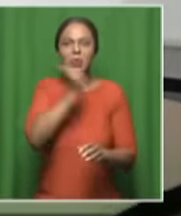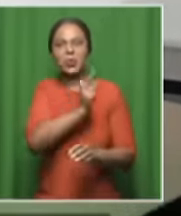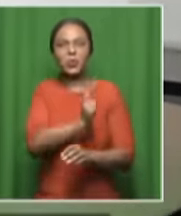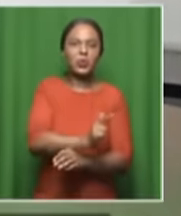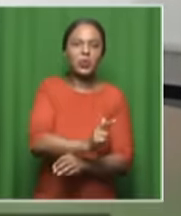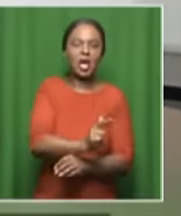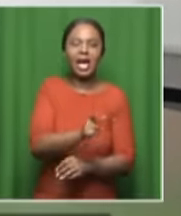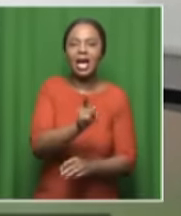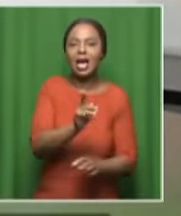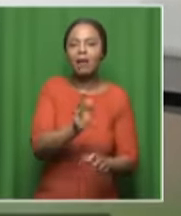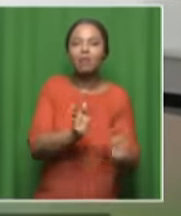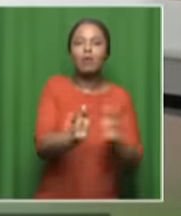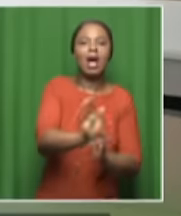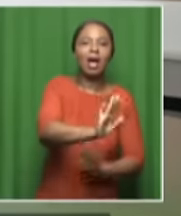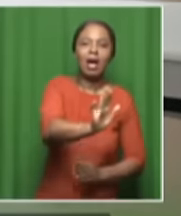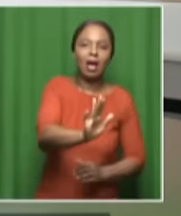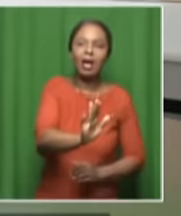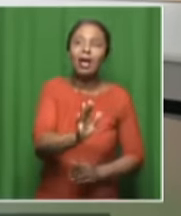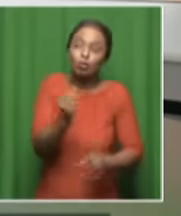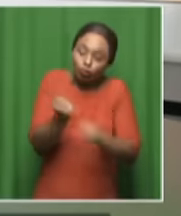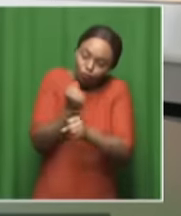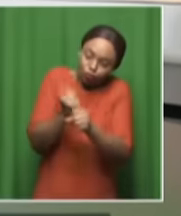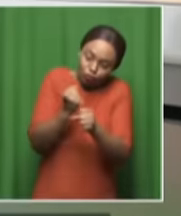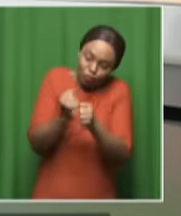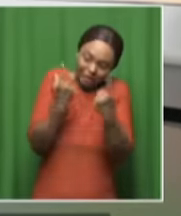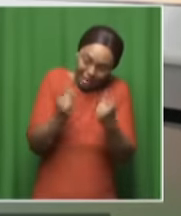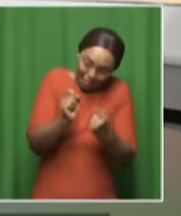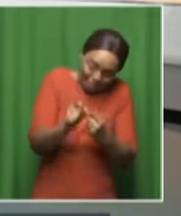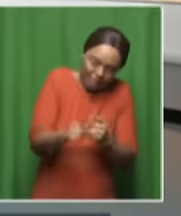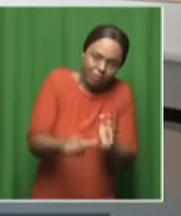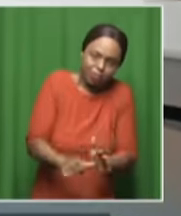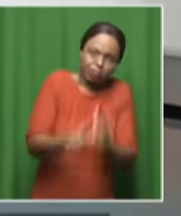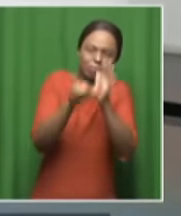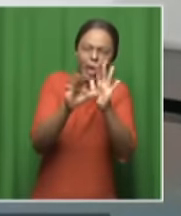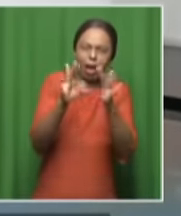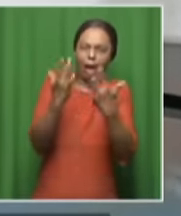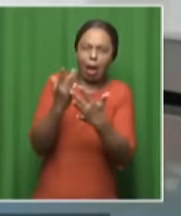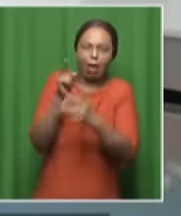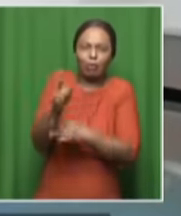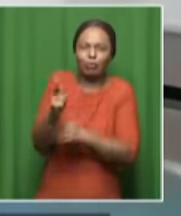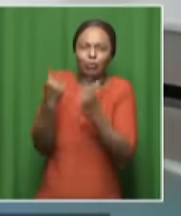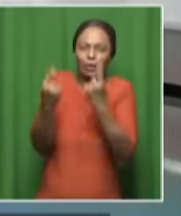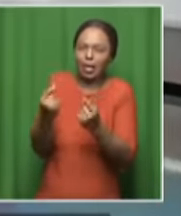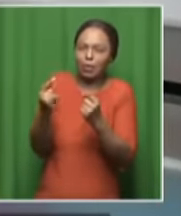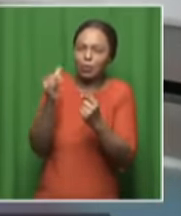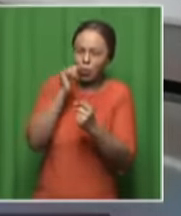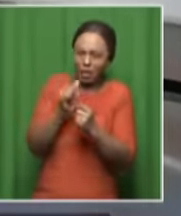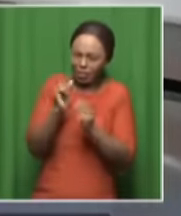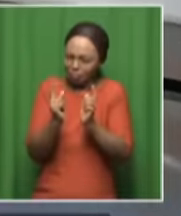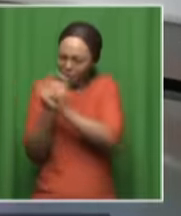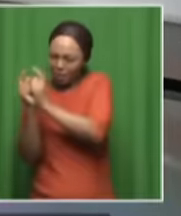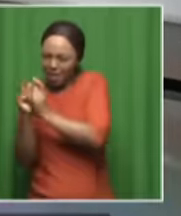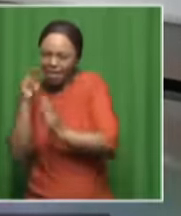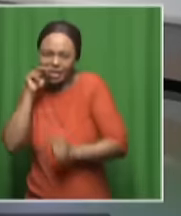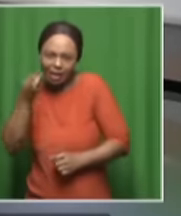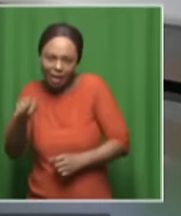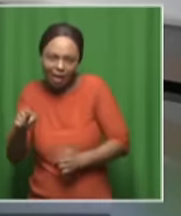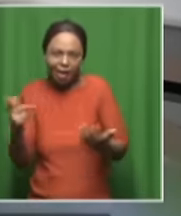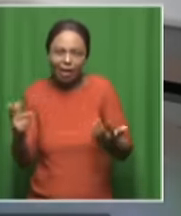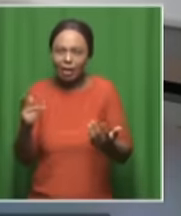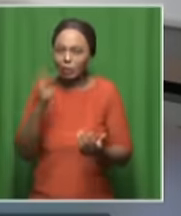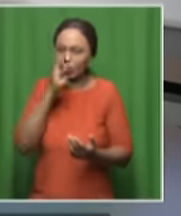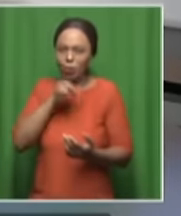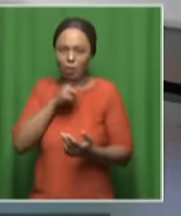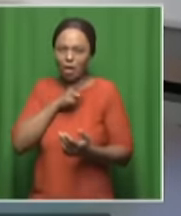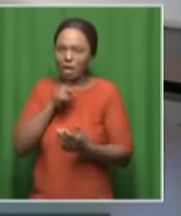stage. We just need to get the job done. How do we get it done against Nigeria? Because also when one looks at the style that